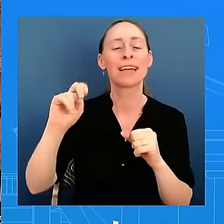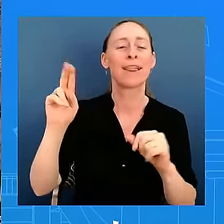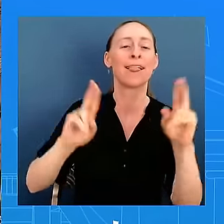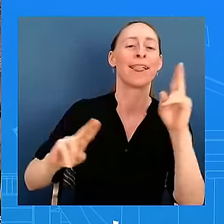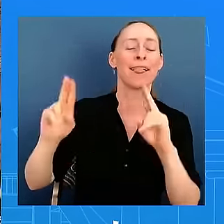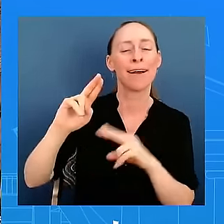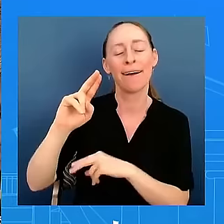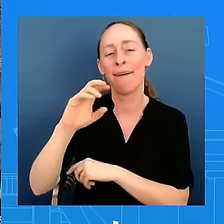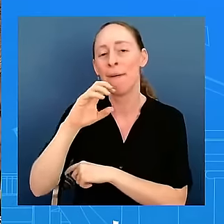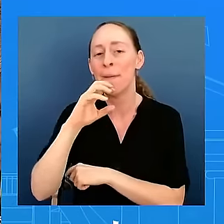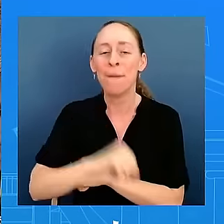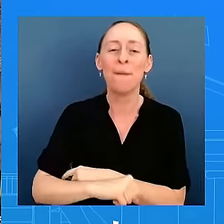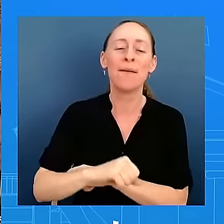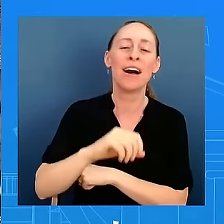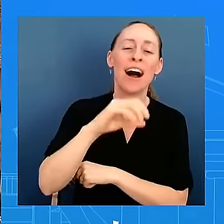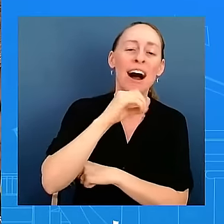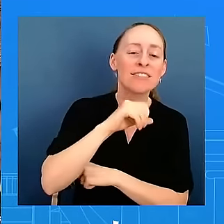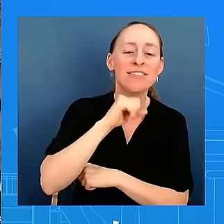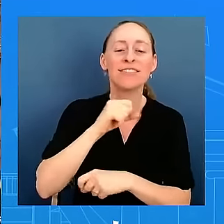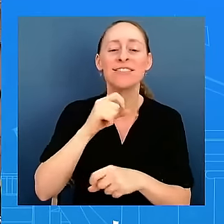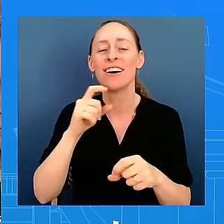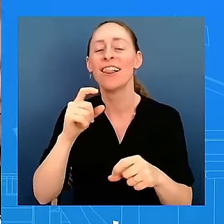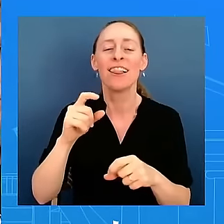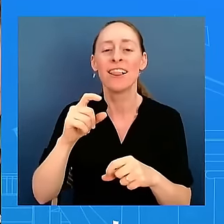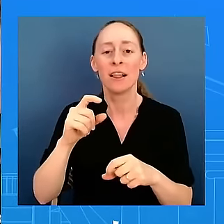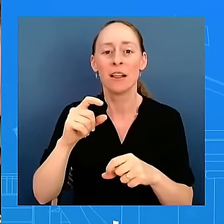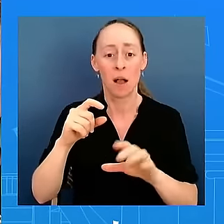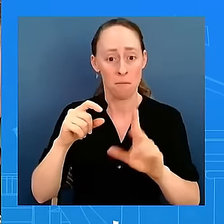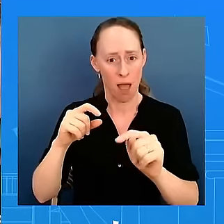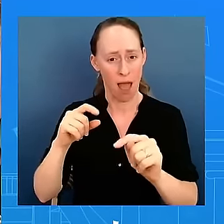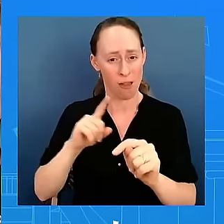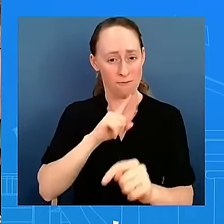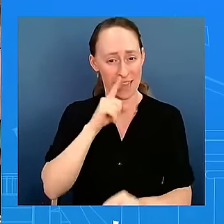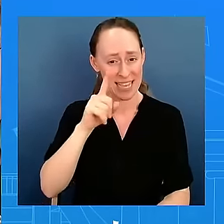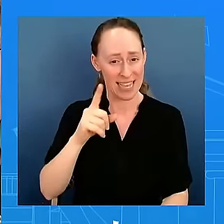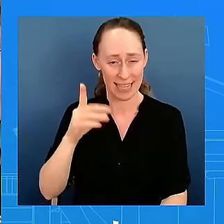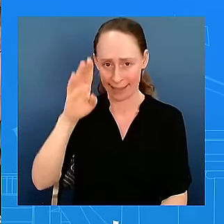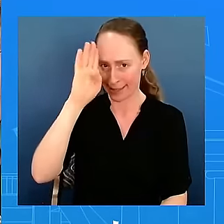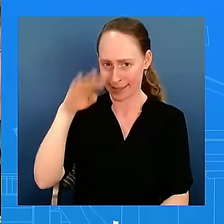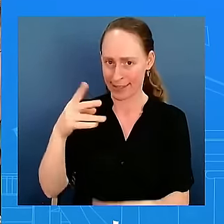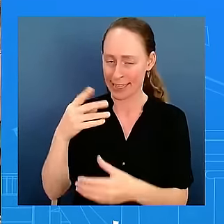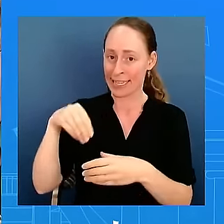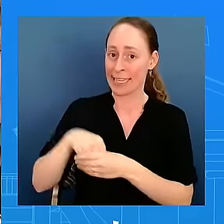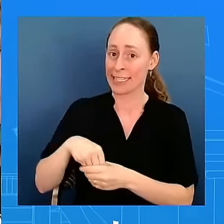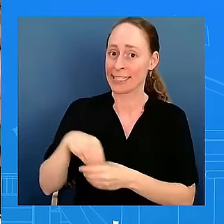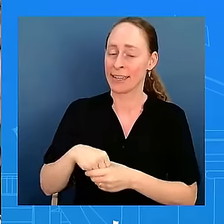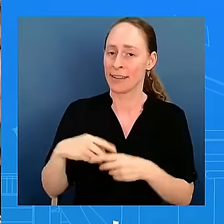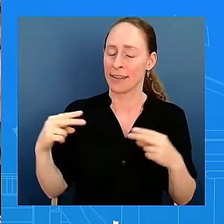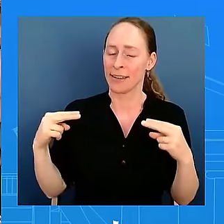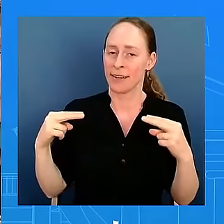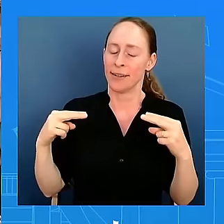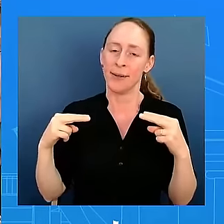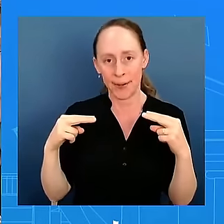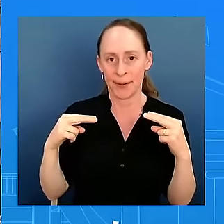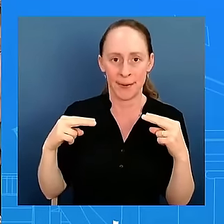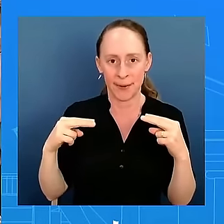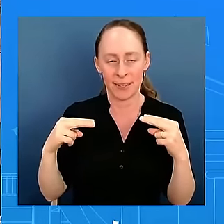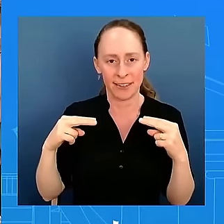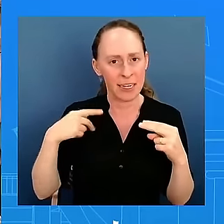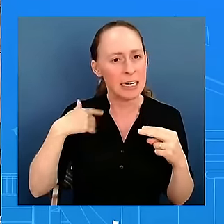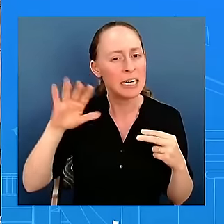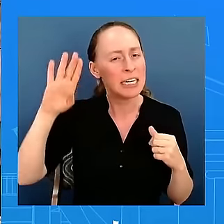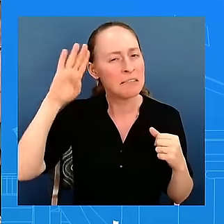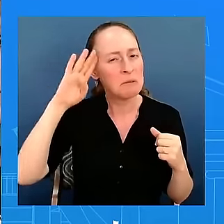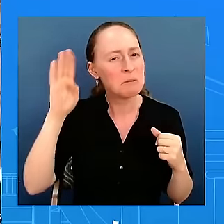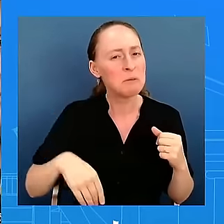But we know that there have been tensions between Prime Minister Netanyahu and President Biden. What's your, can you talk a little bit about the state of their relationship